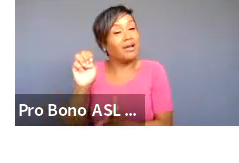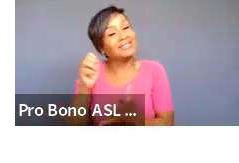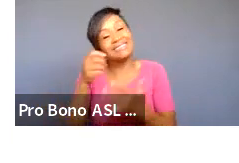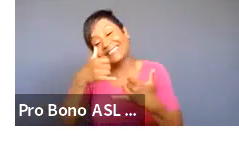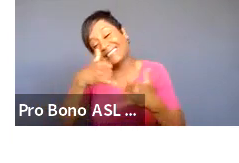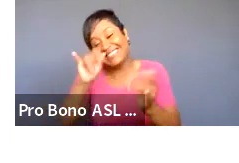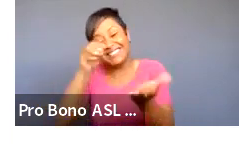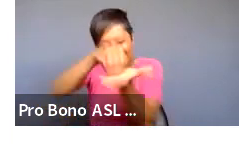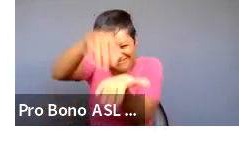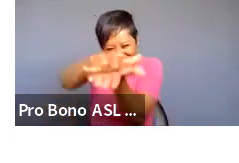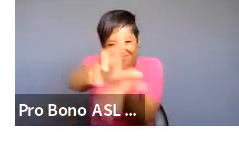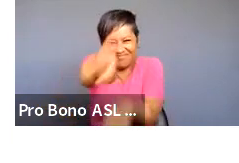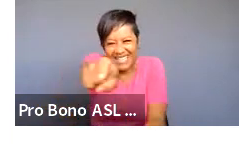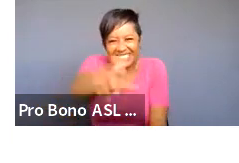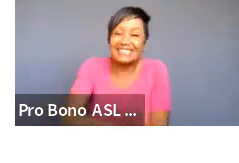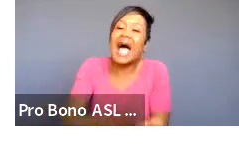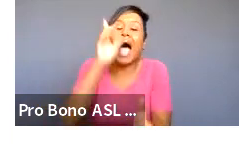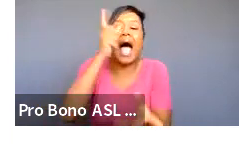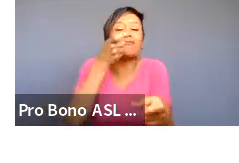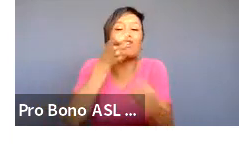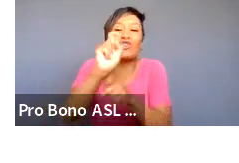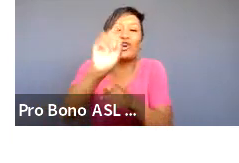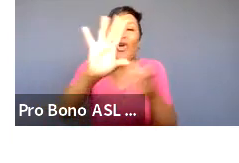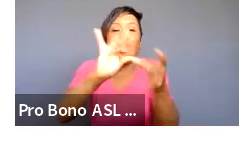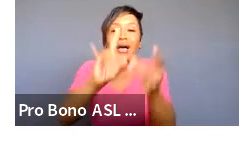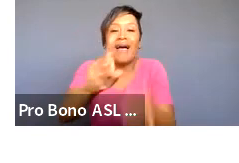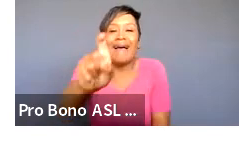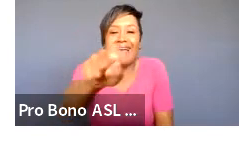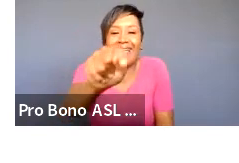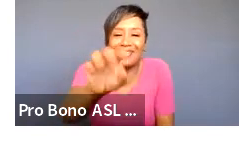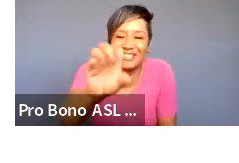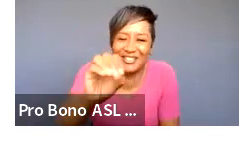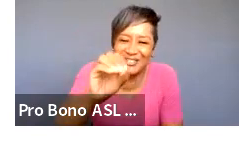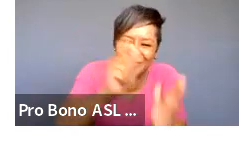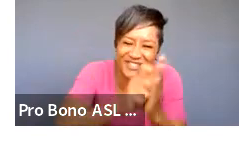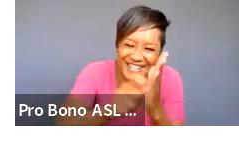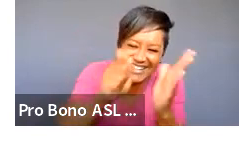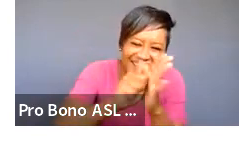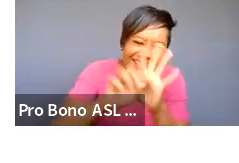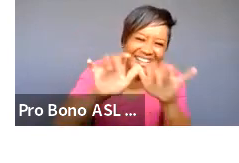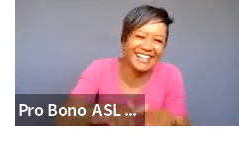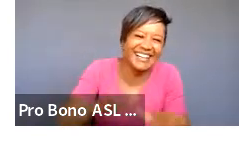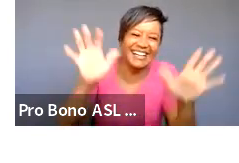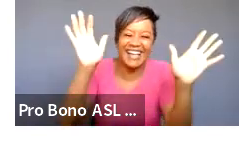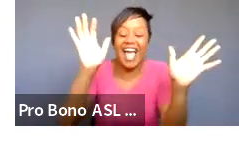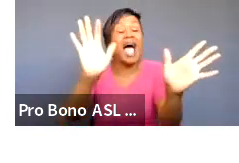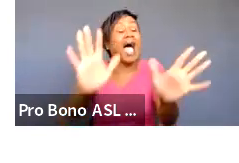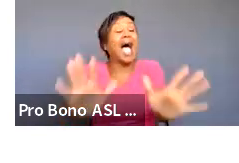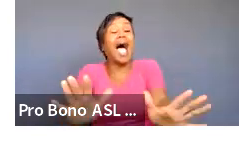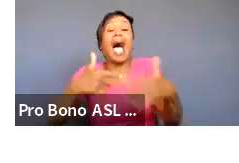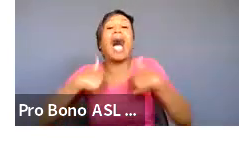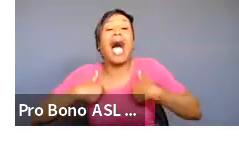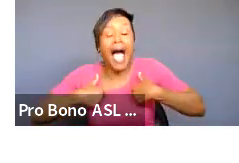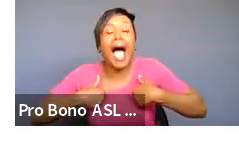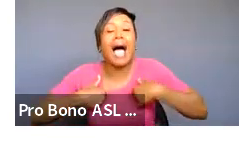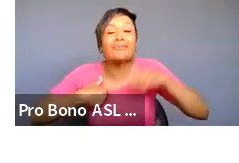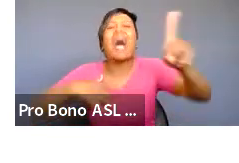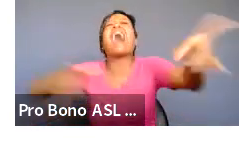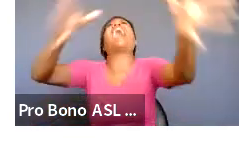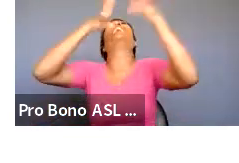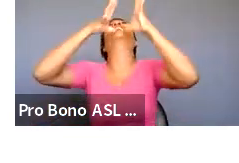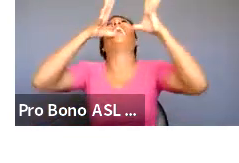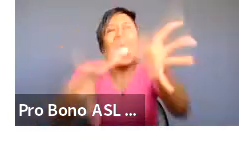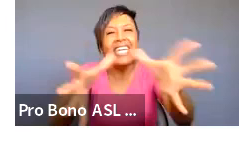the spoiler alert we have to write i i will be the first one to say i hate